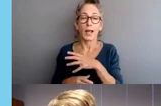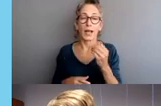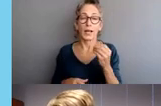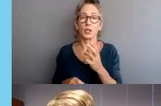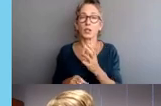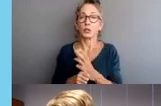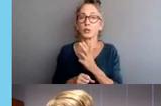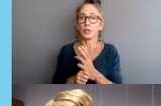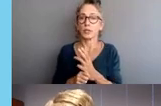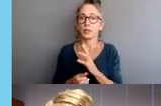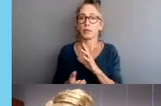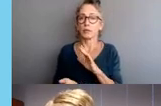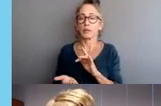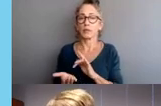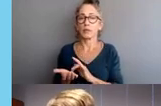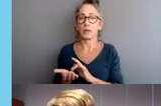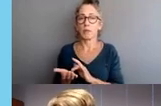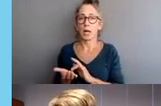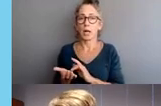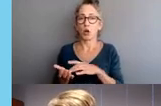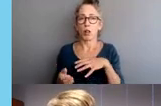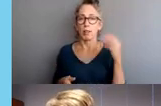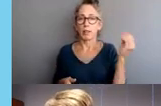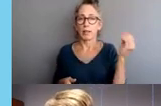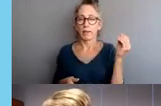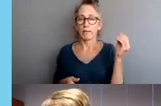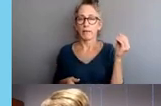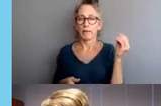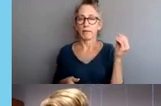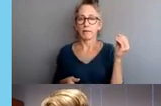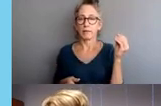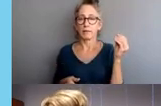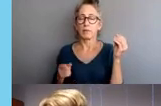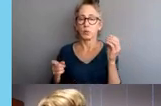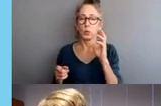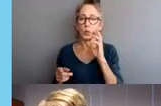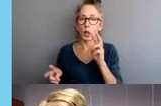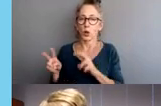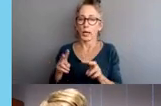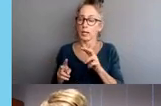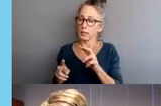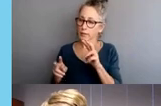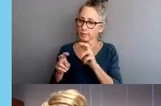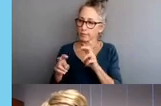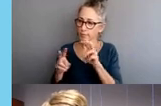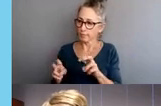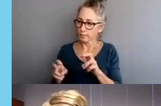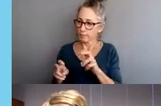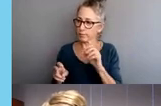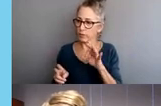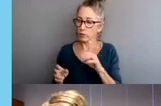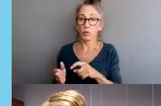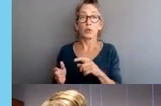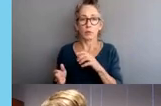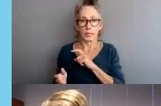role, medical leave policy, and violations of the requirement to live in the city of Chicago.